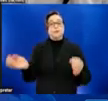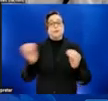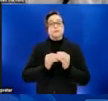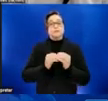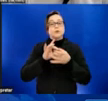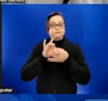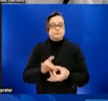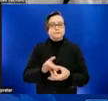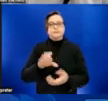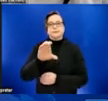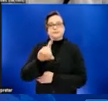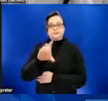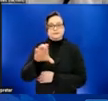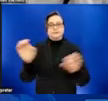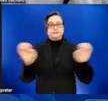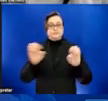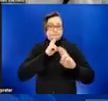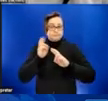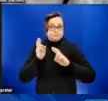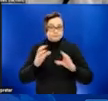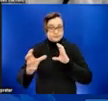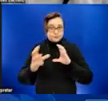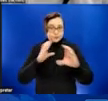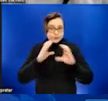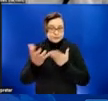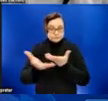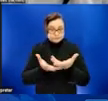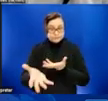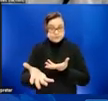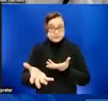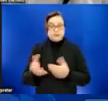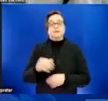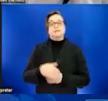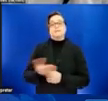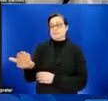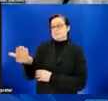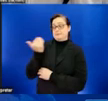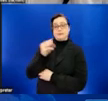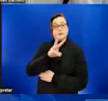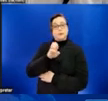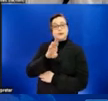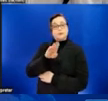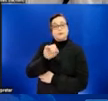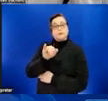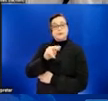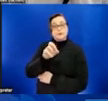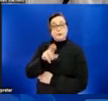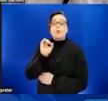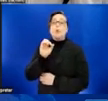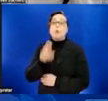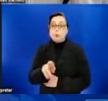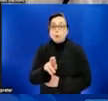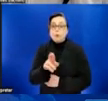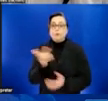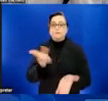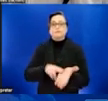communications, including past webinars, and to subscribe to newsletters and webinar announcements, visit our